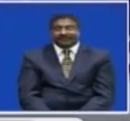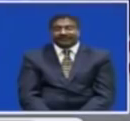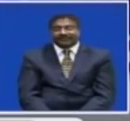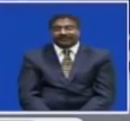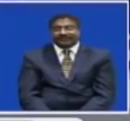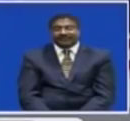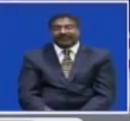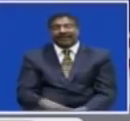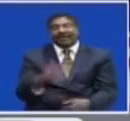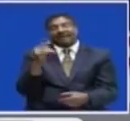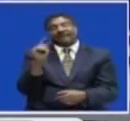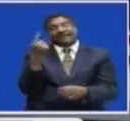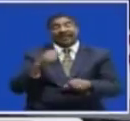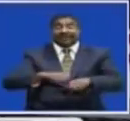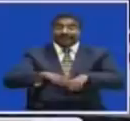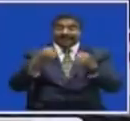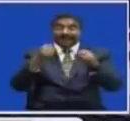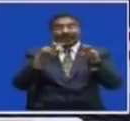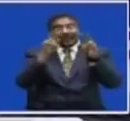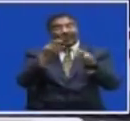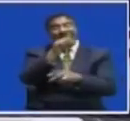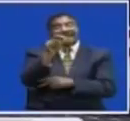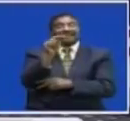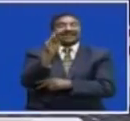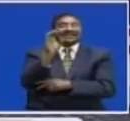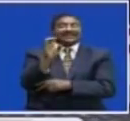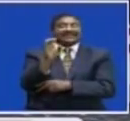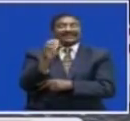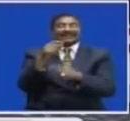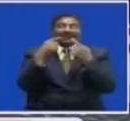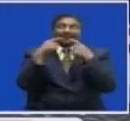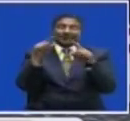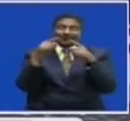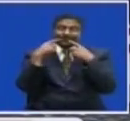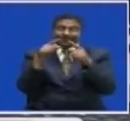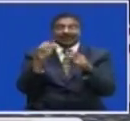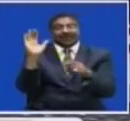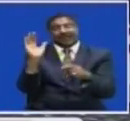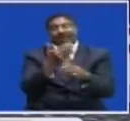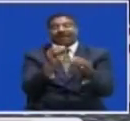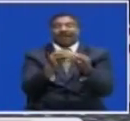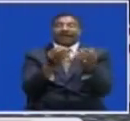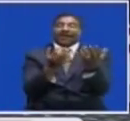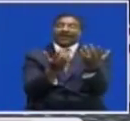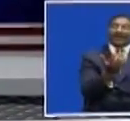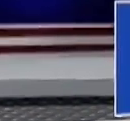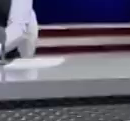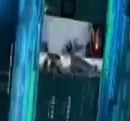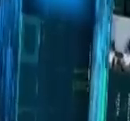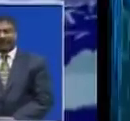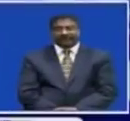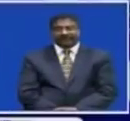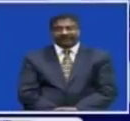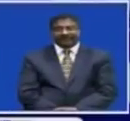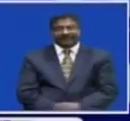And that report leads us to our first commercial break You're watching ZNBC TV's Main Evening News I'll be right back with more stories After the break